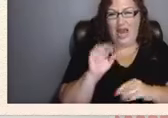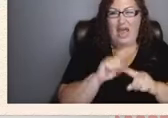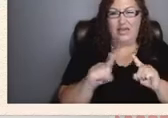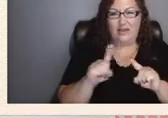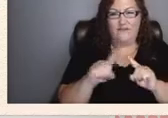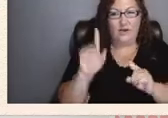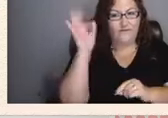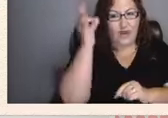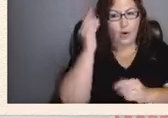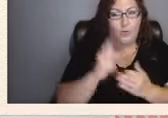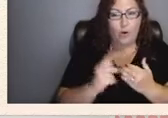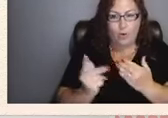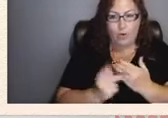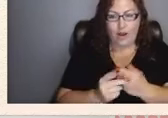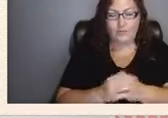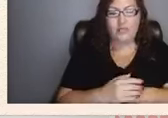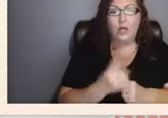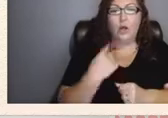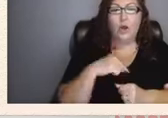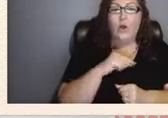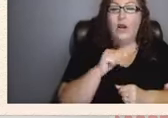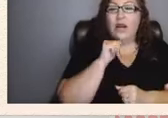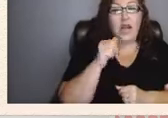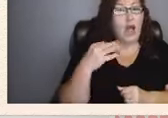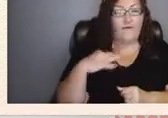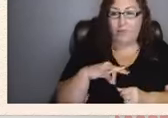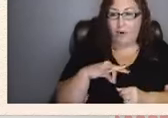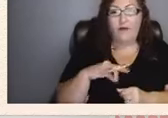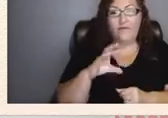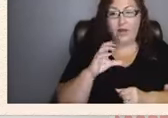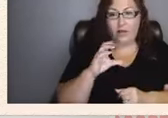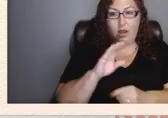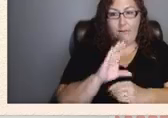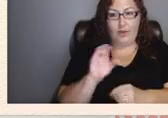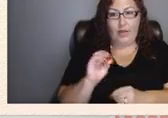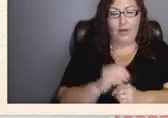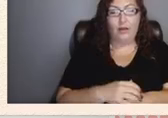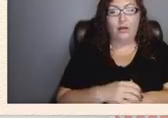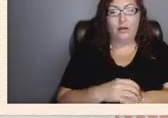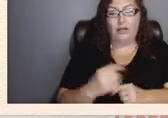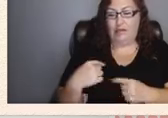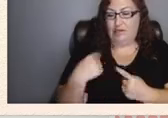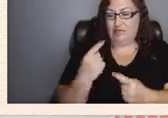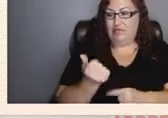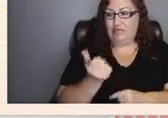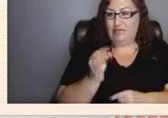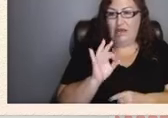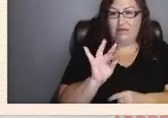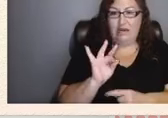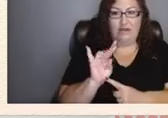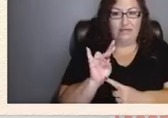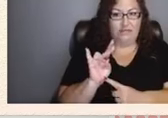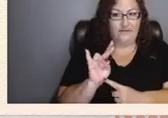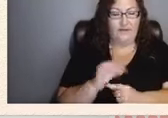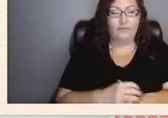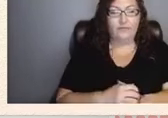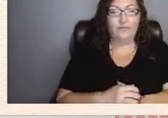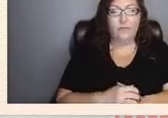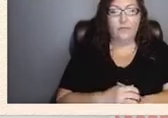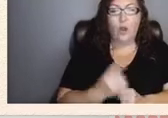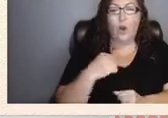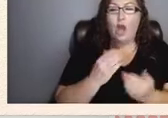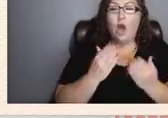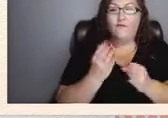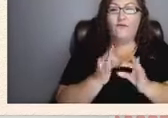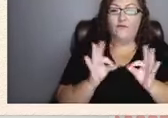we are a not-for-profit corporation since 1987 we offer free and confidential